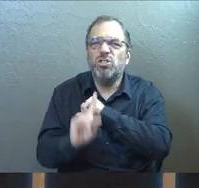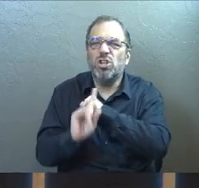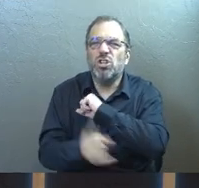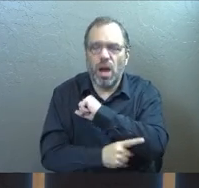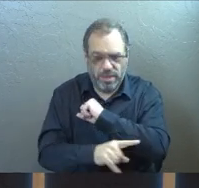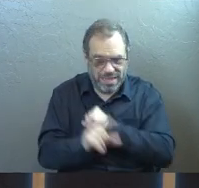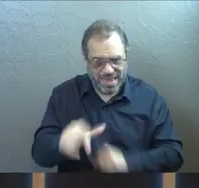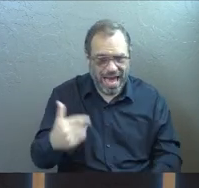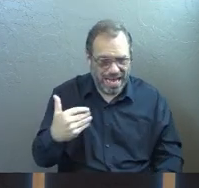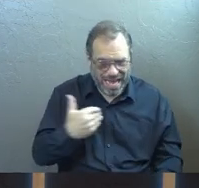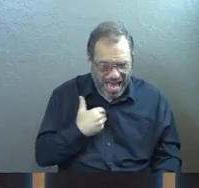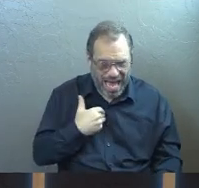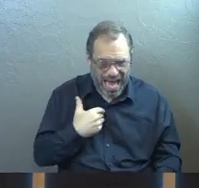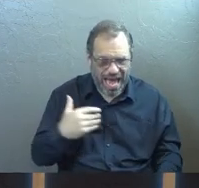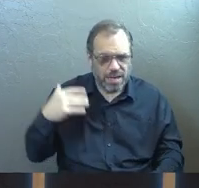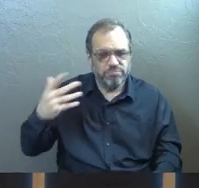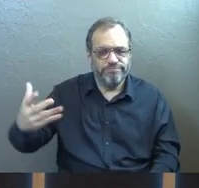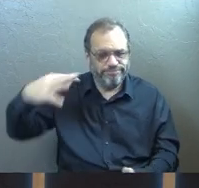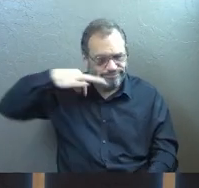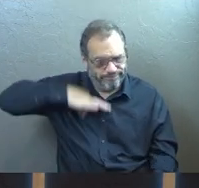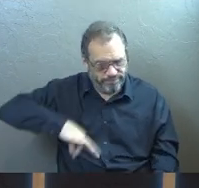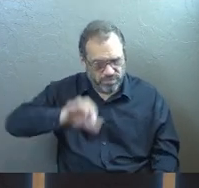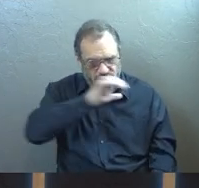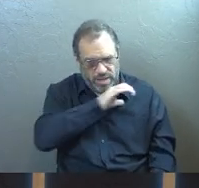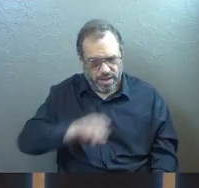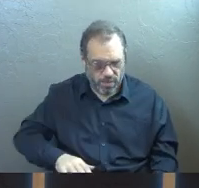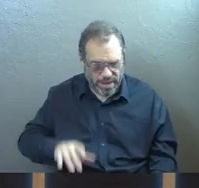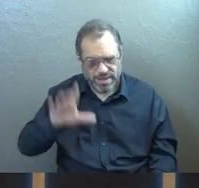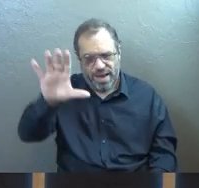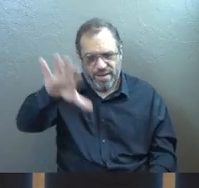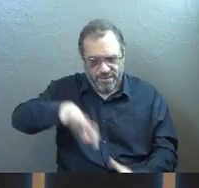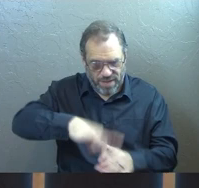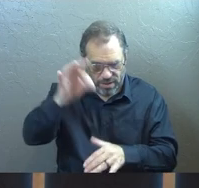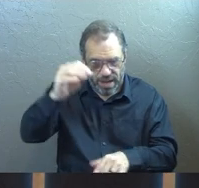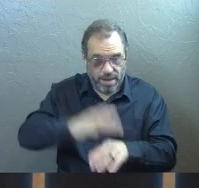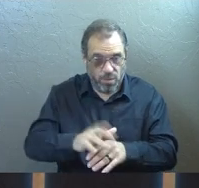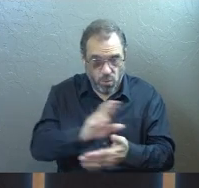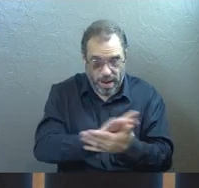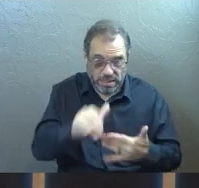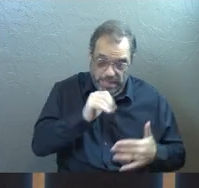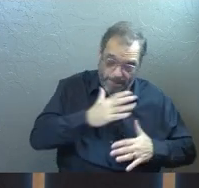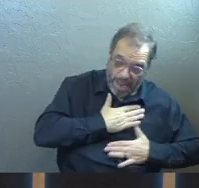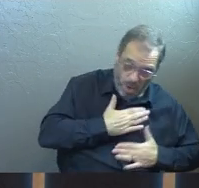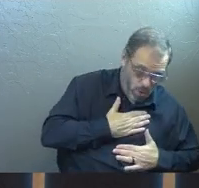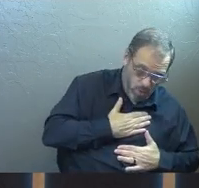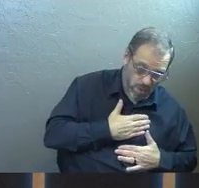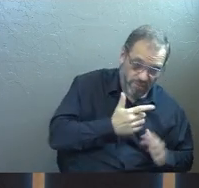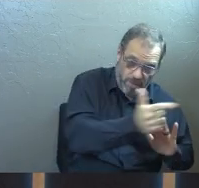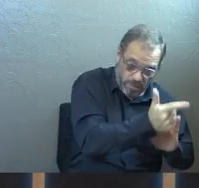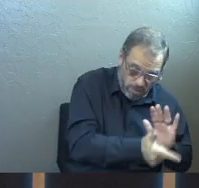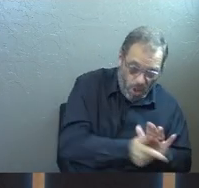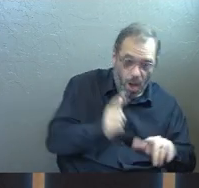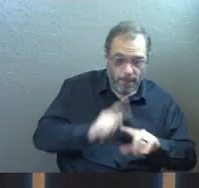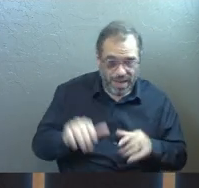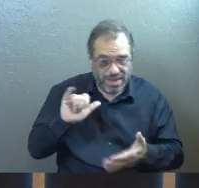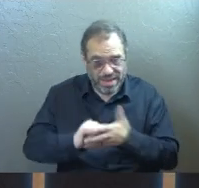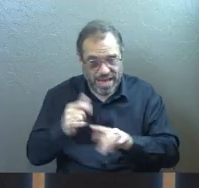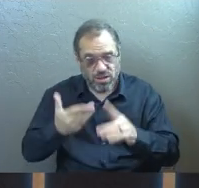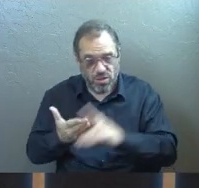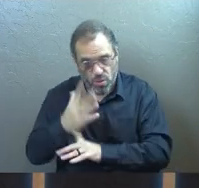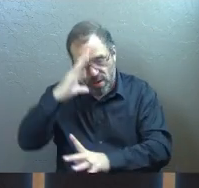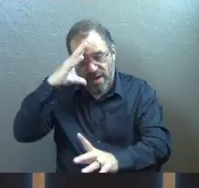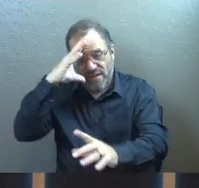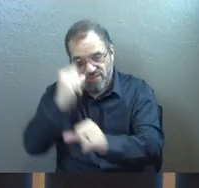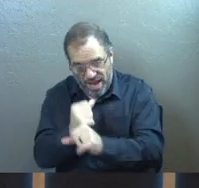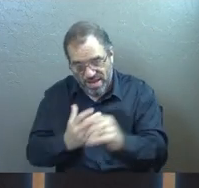in order that I might gain Christ and be found in him, not having a righteousness of my own that comes from the law, but that which comes through